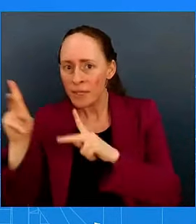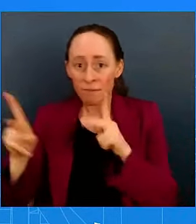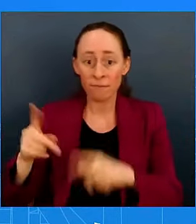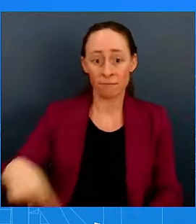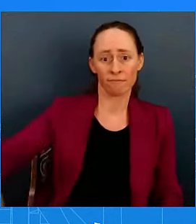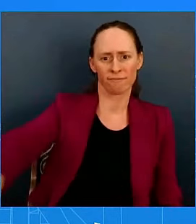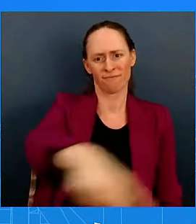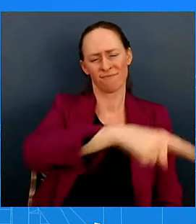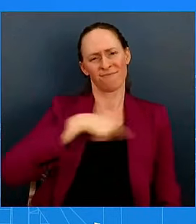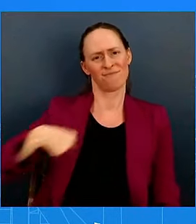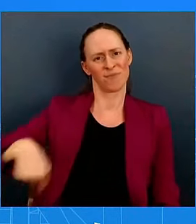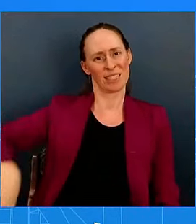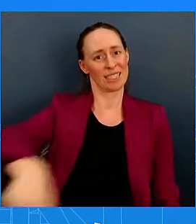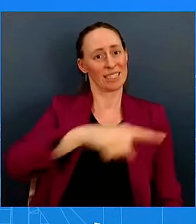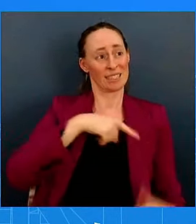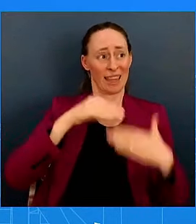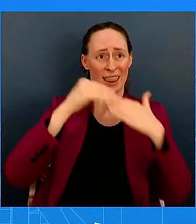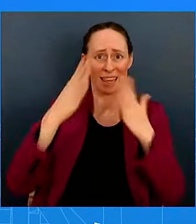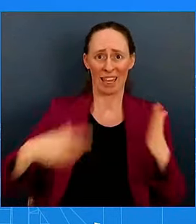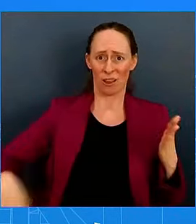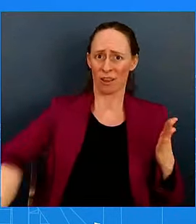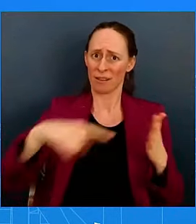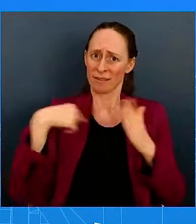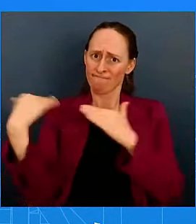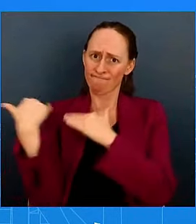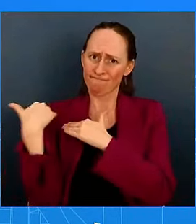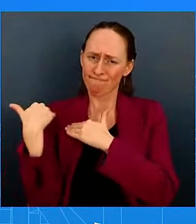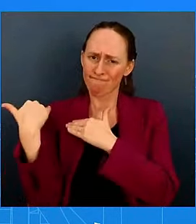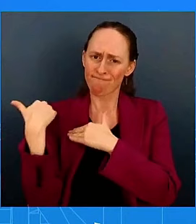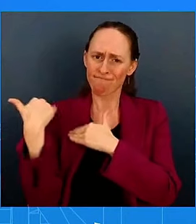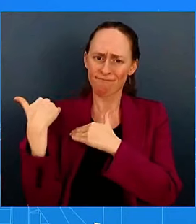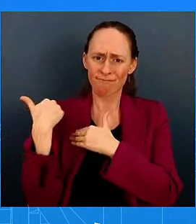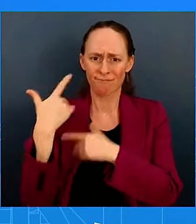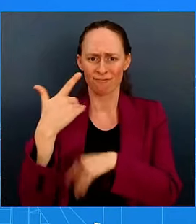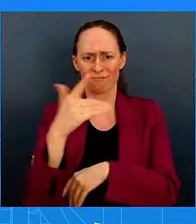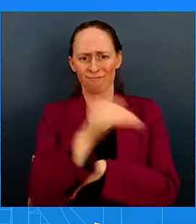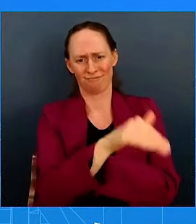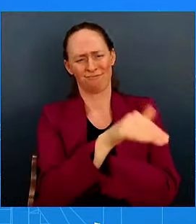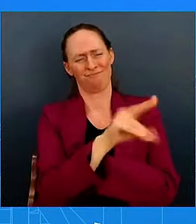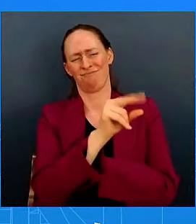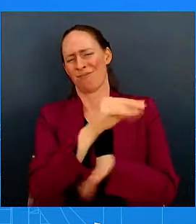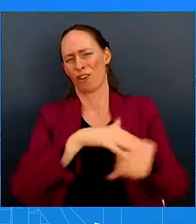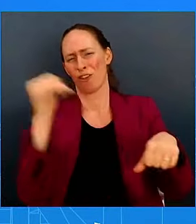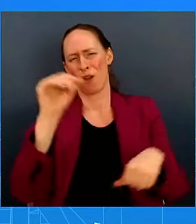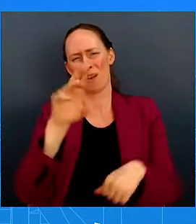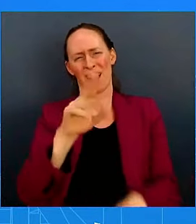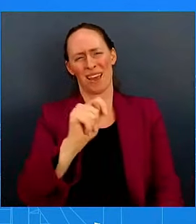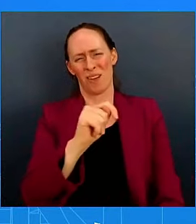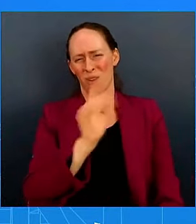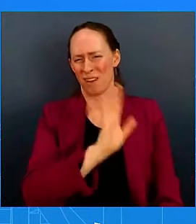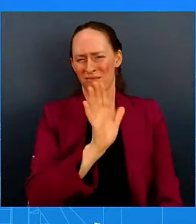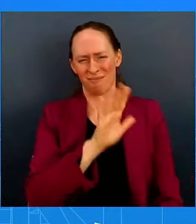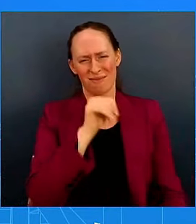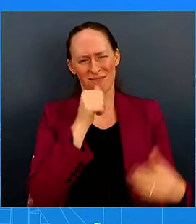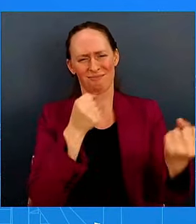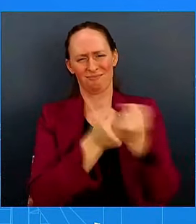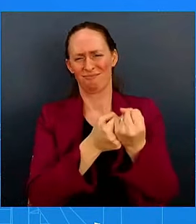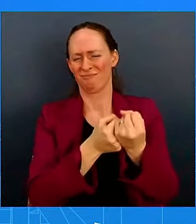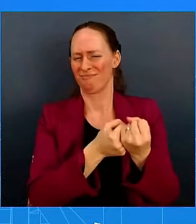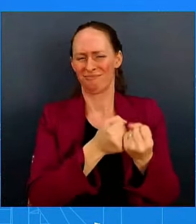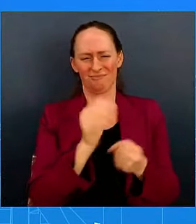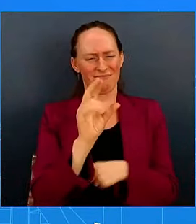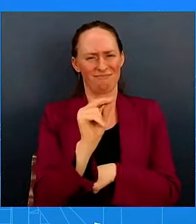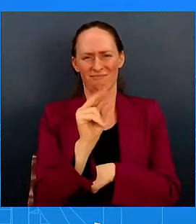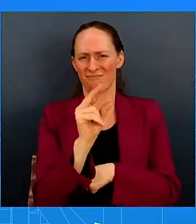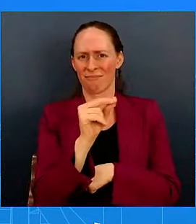particular in this country, to call that out and to condemn that type of hatred, that type of bigotry. And this is